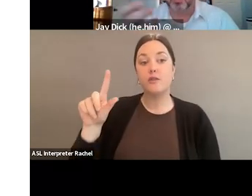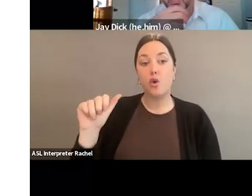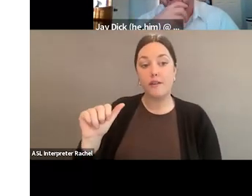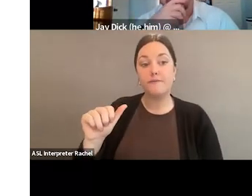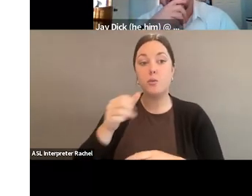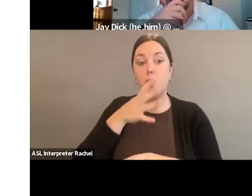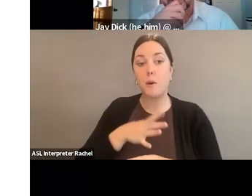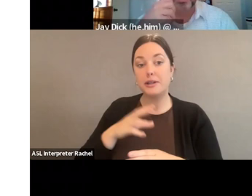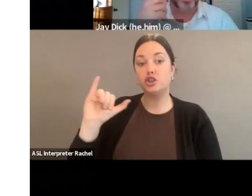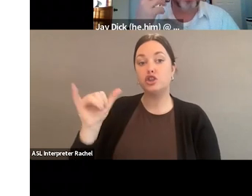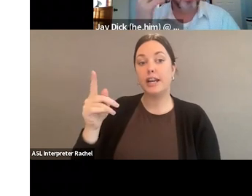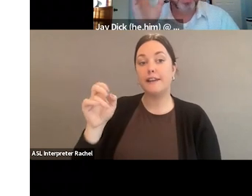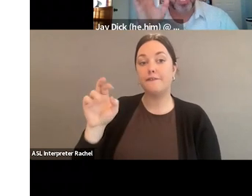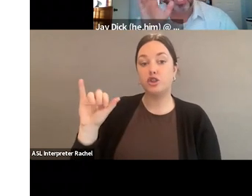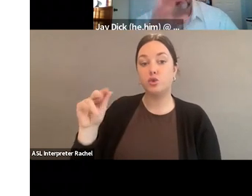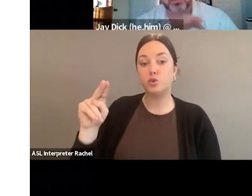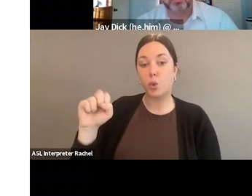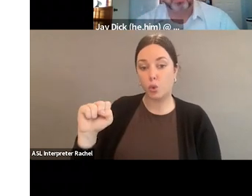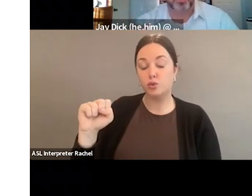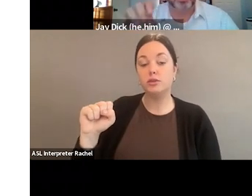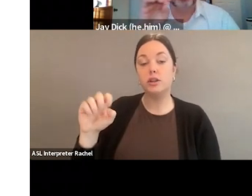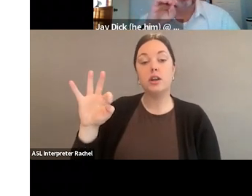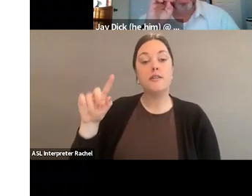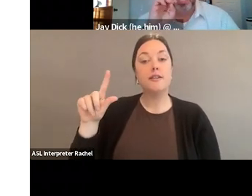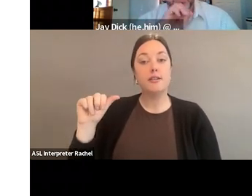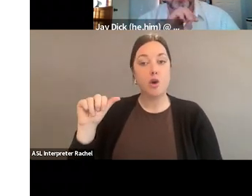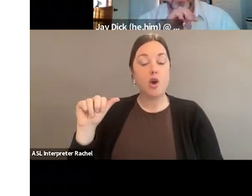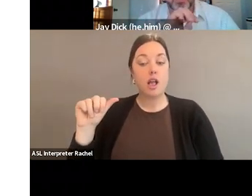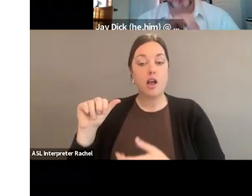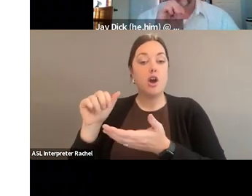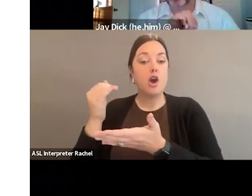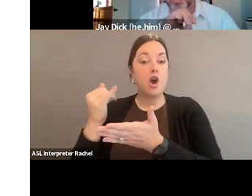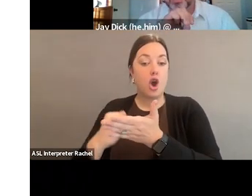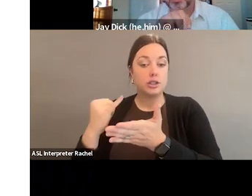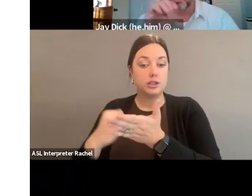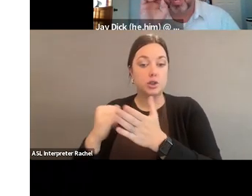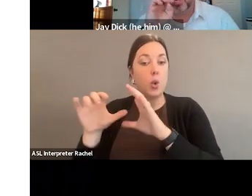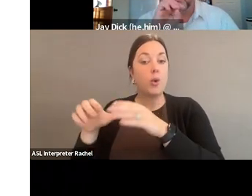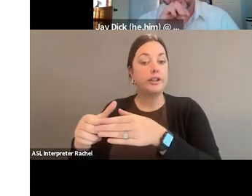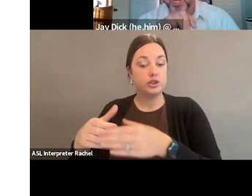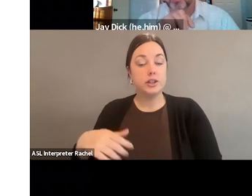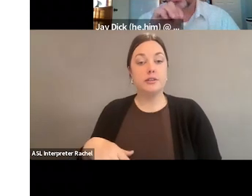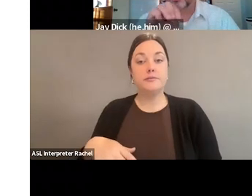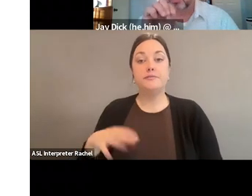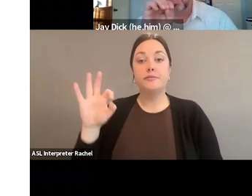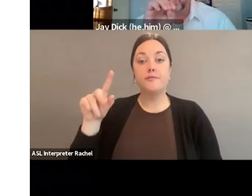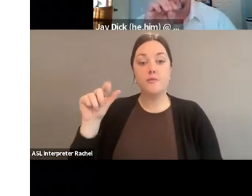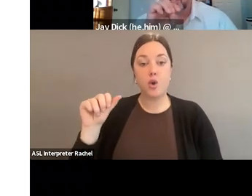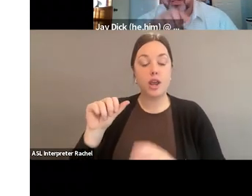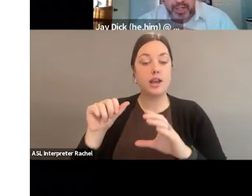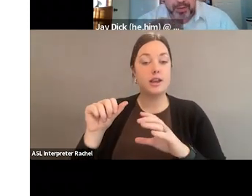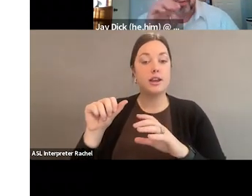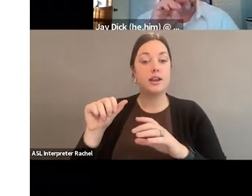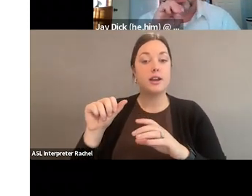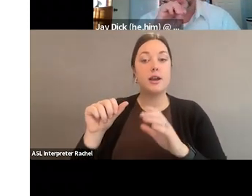Coalition down there was a big part of this. In Florida, least last year, a bipartisan group of